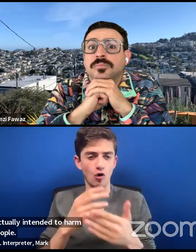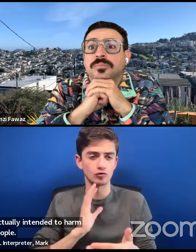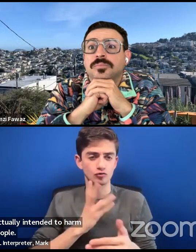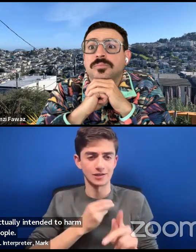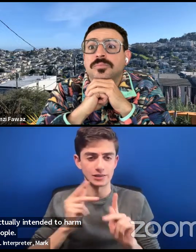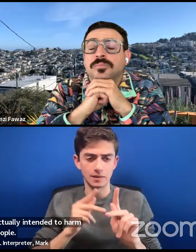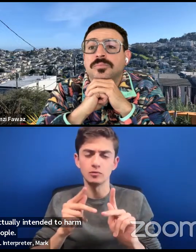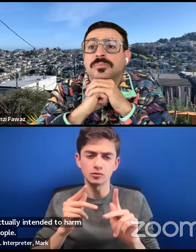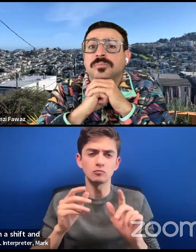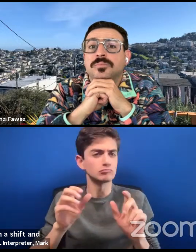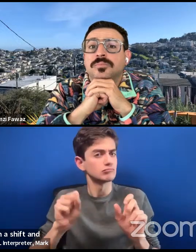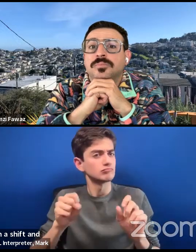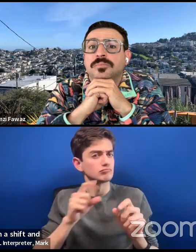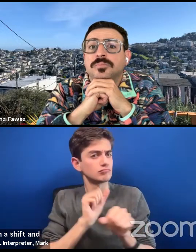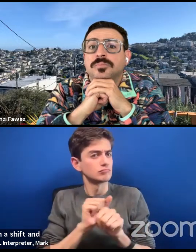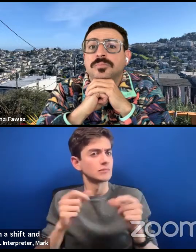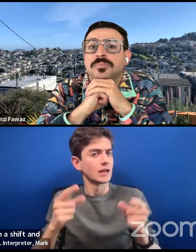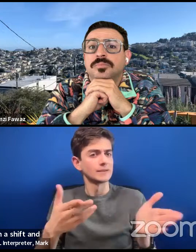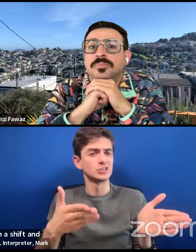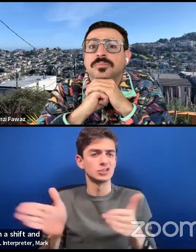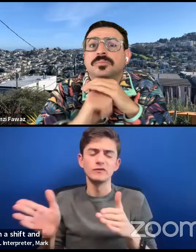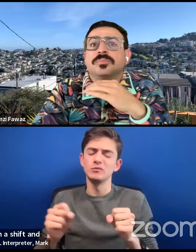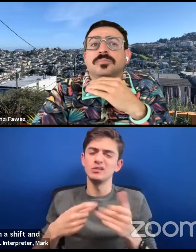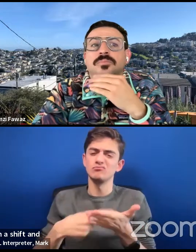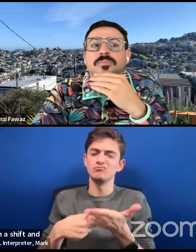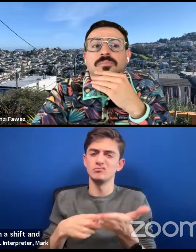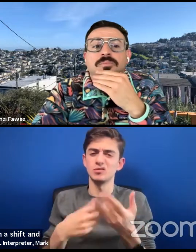and that we can, and we can talk about that more.